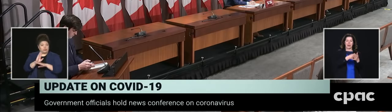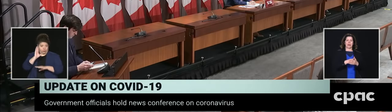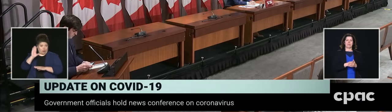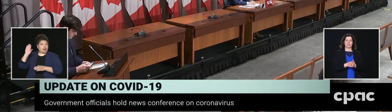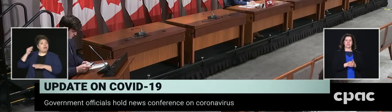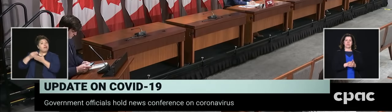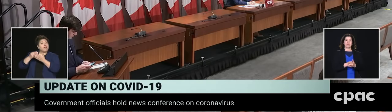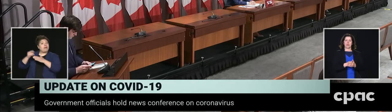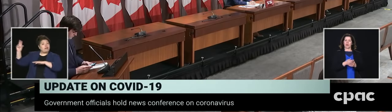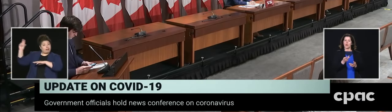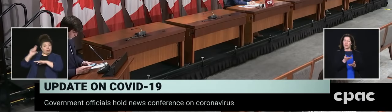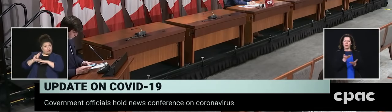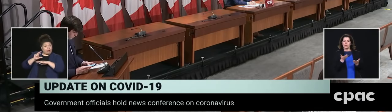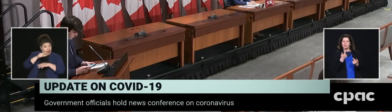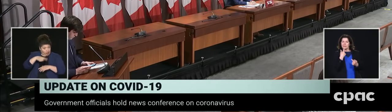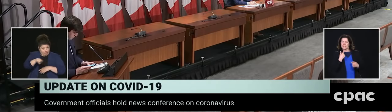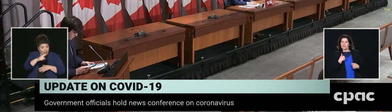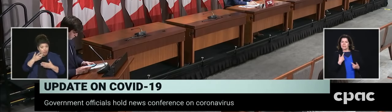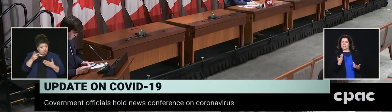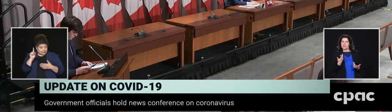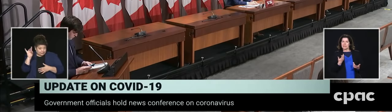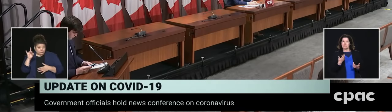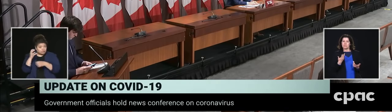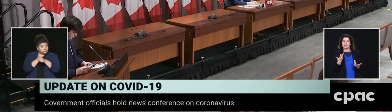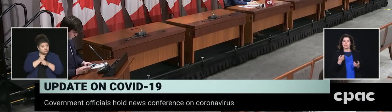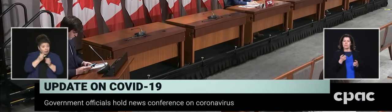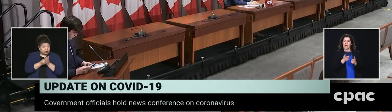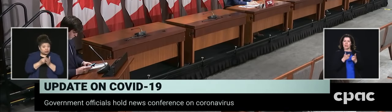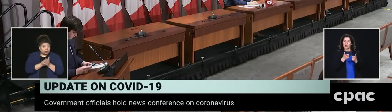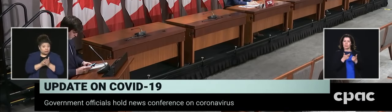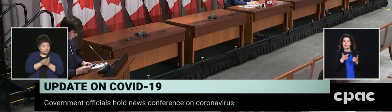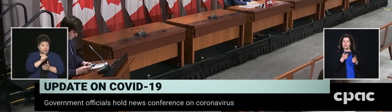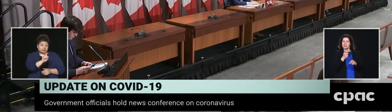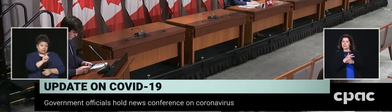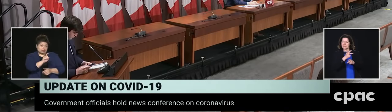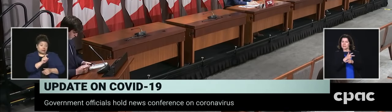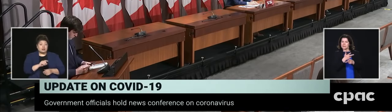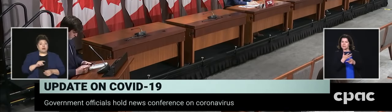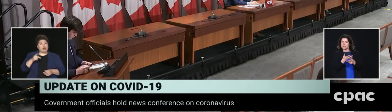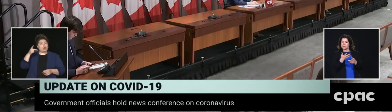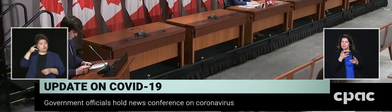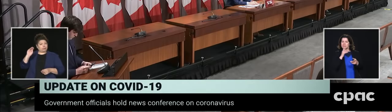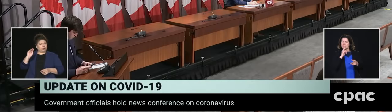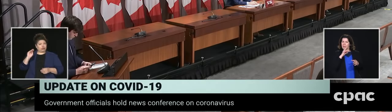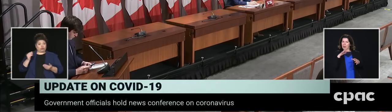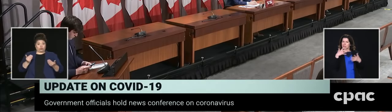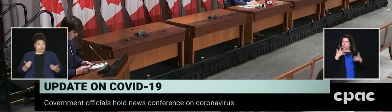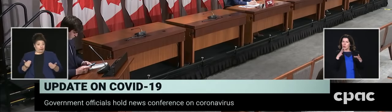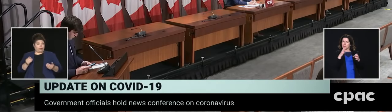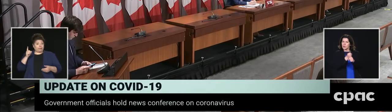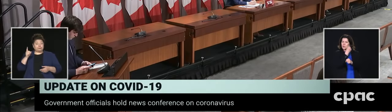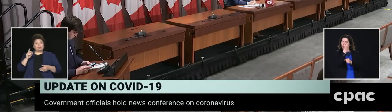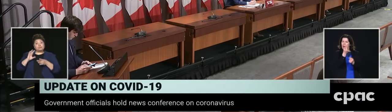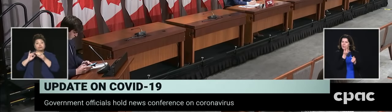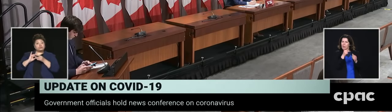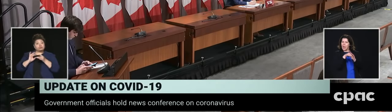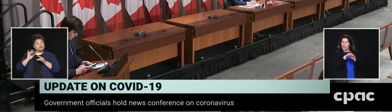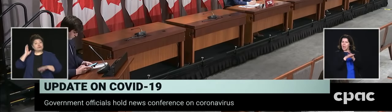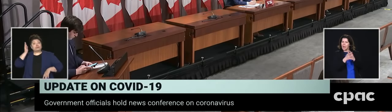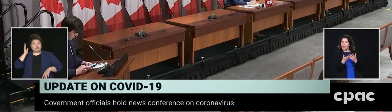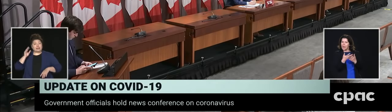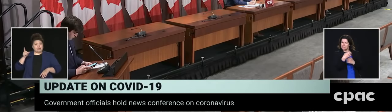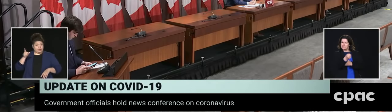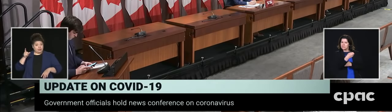that money, and, as well, the Prime Minister did say earlier today that as we start to reopen economies,